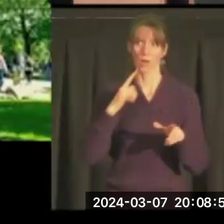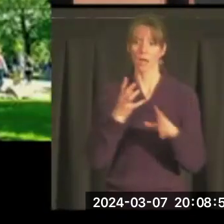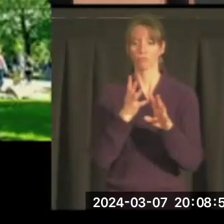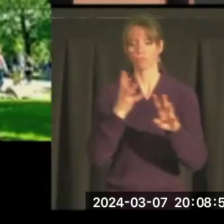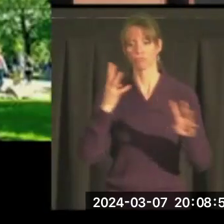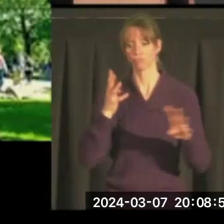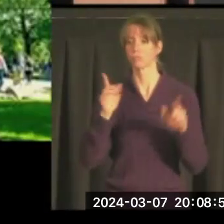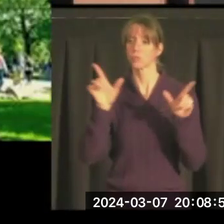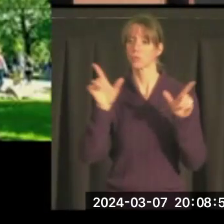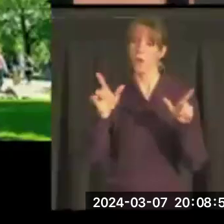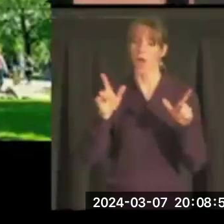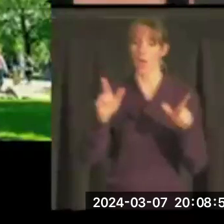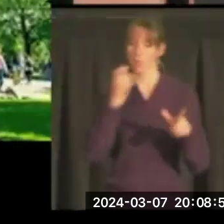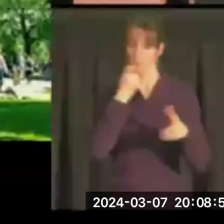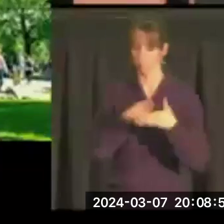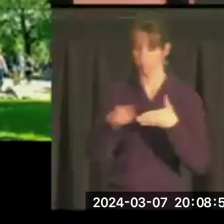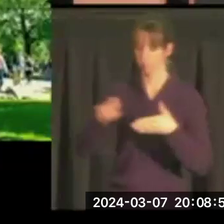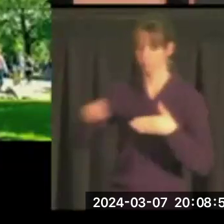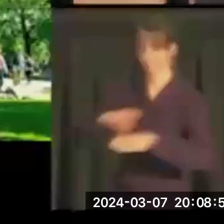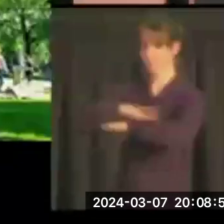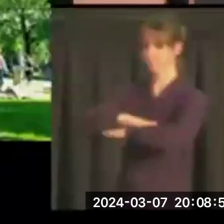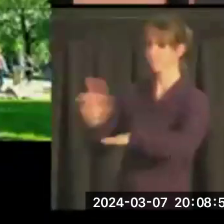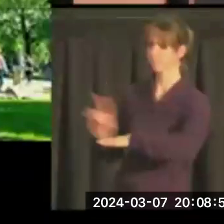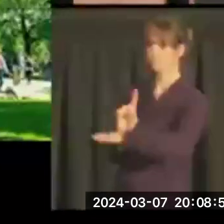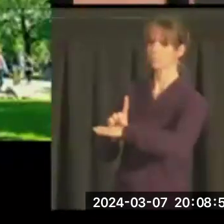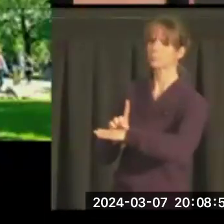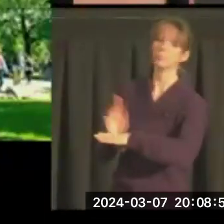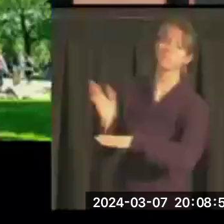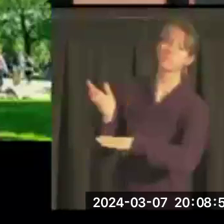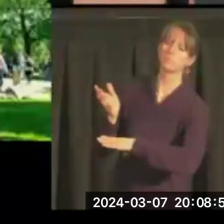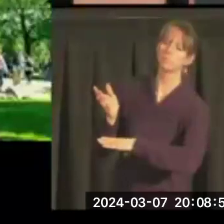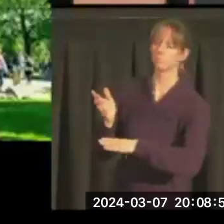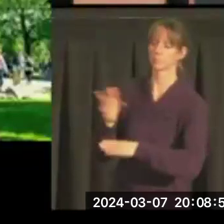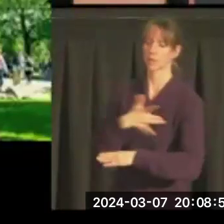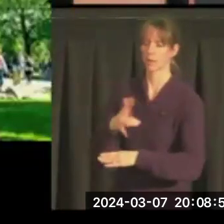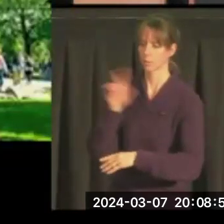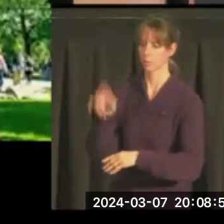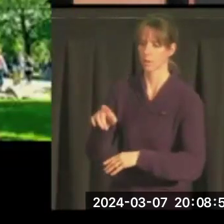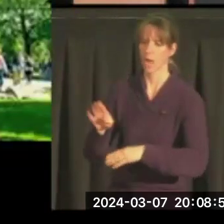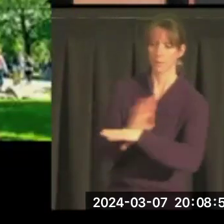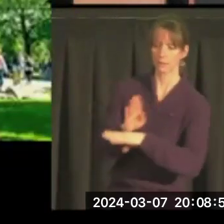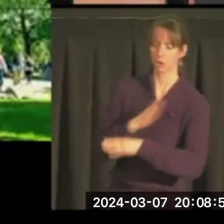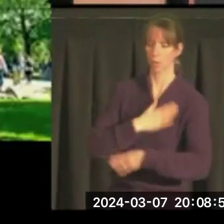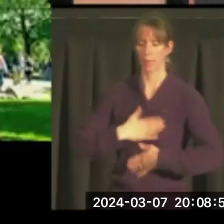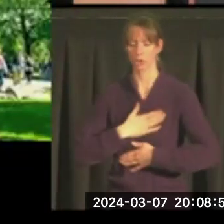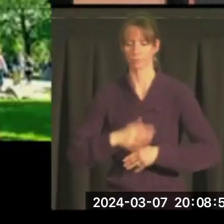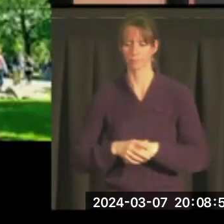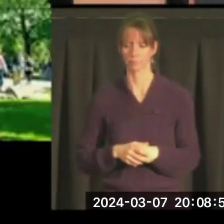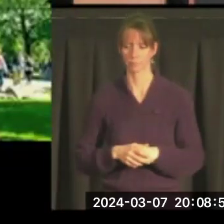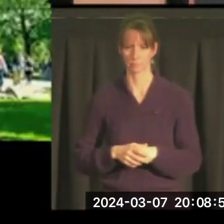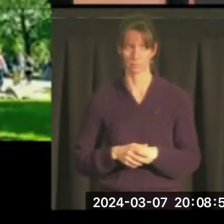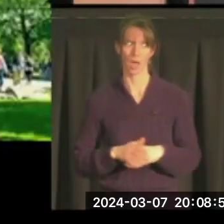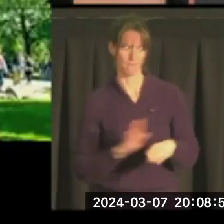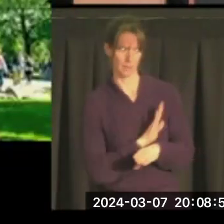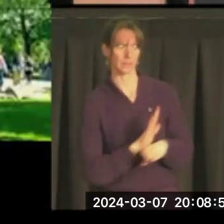And the clerk behind, the man behind the counter says, you know, typical question, business or pleasure? I said,